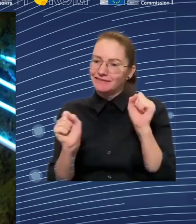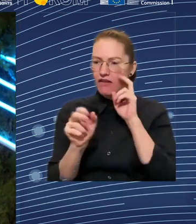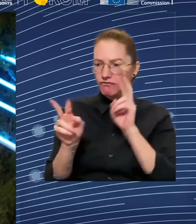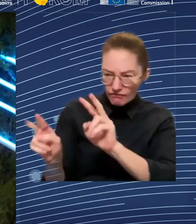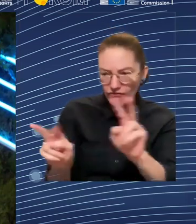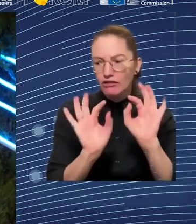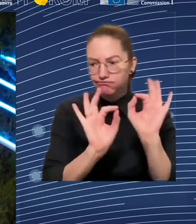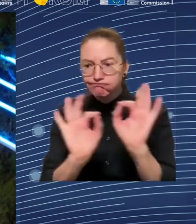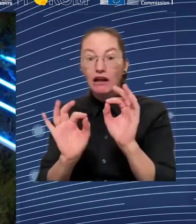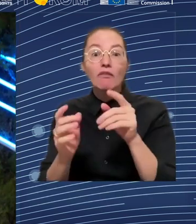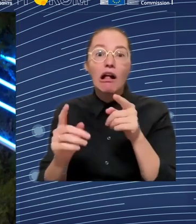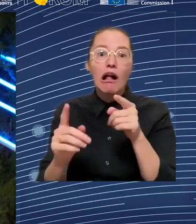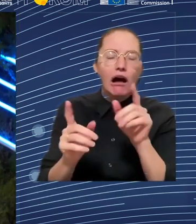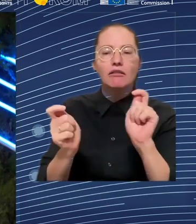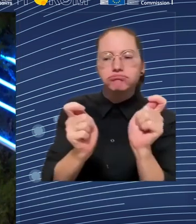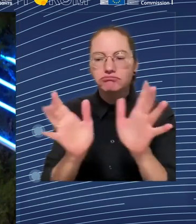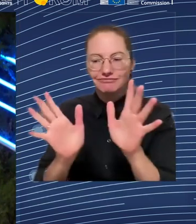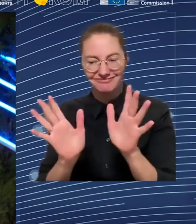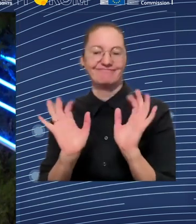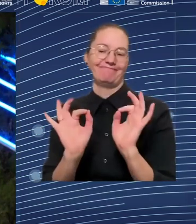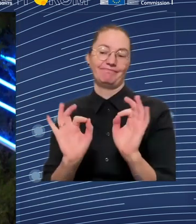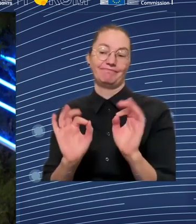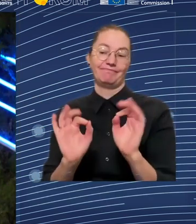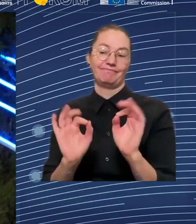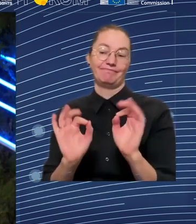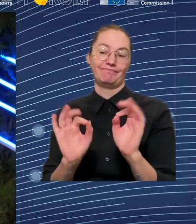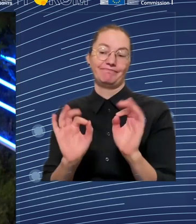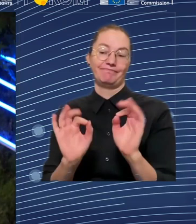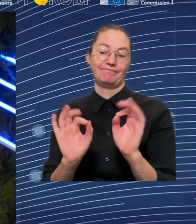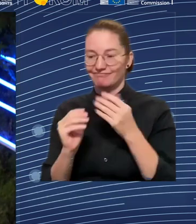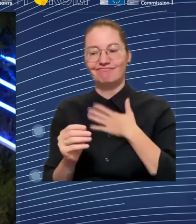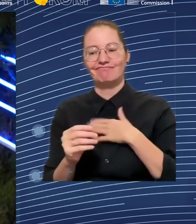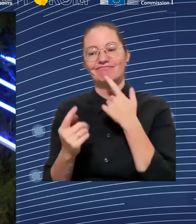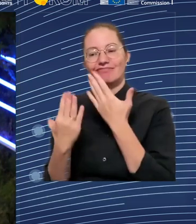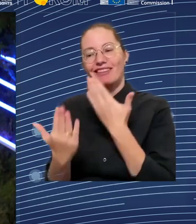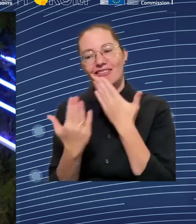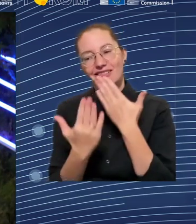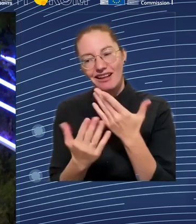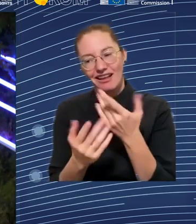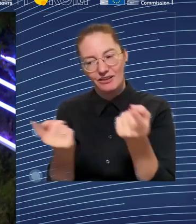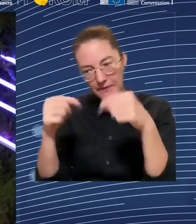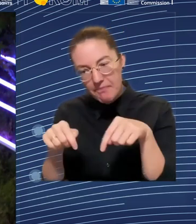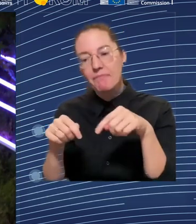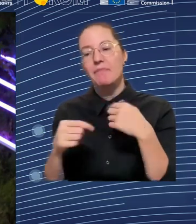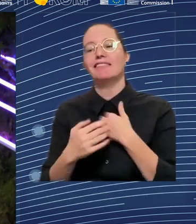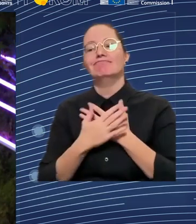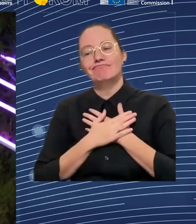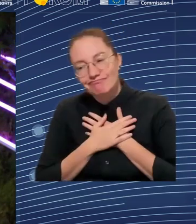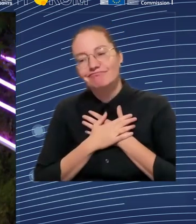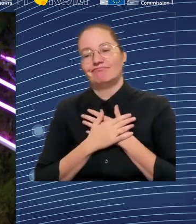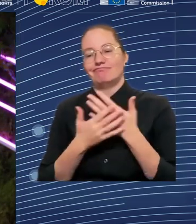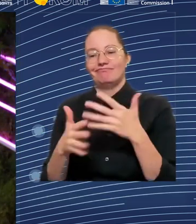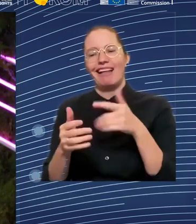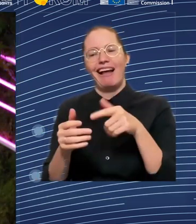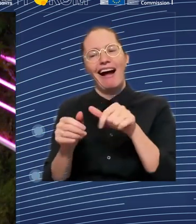Now, I can encourage you again to pick up either print copies of the report that are lying around or have a look at